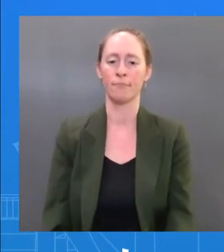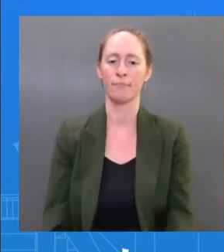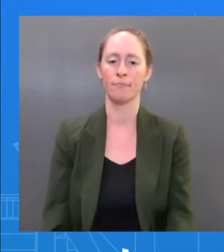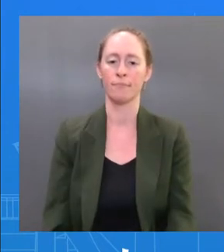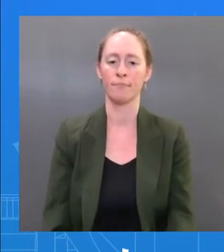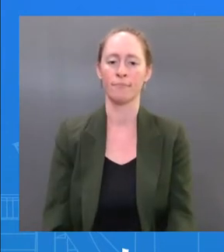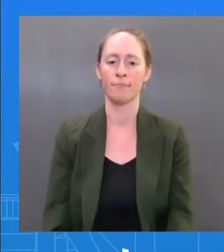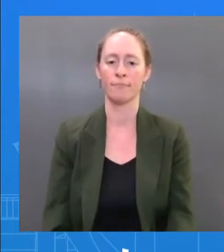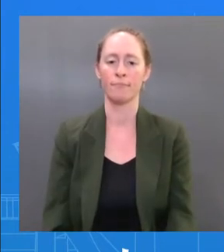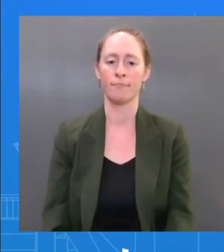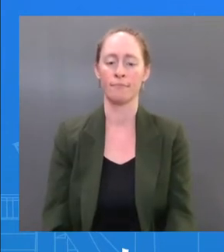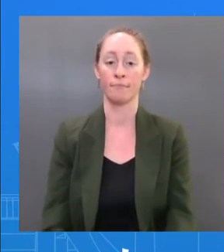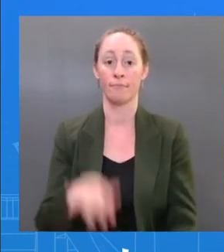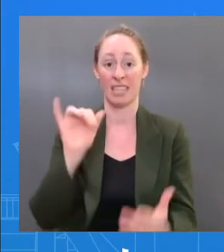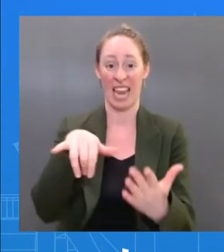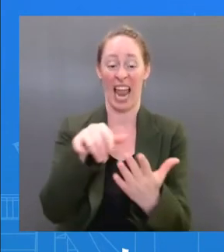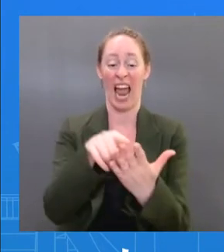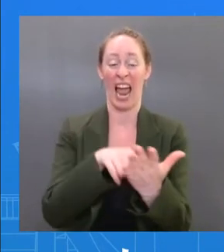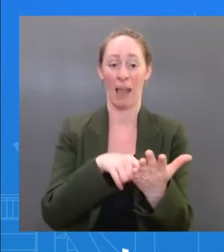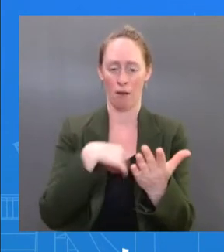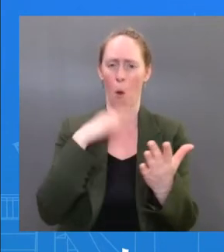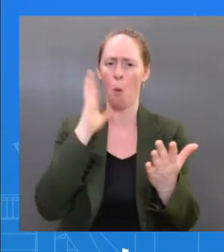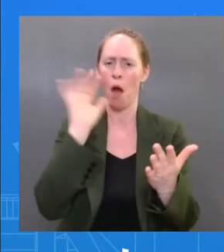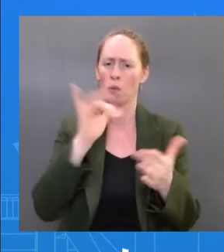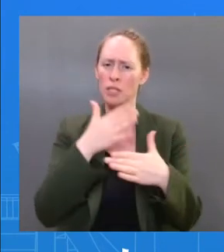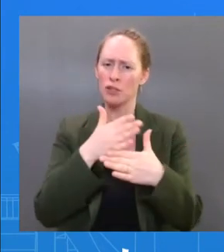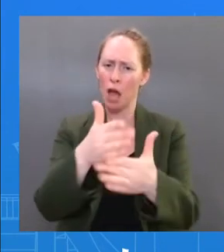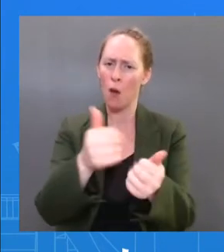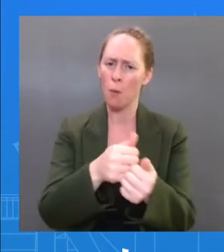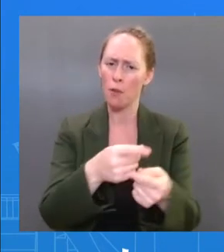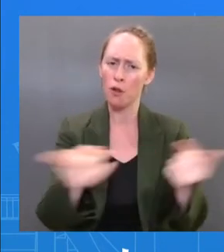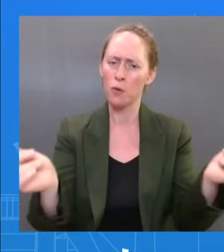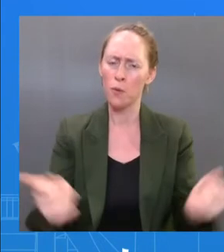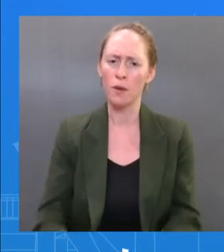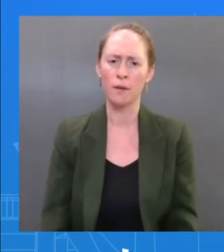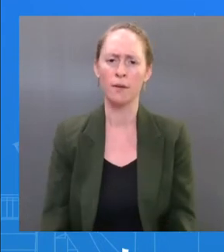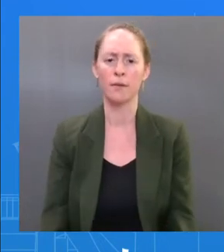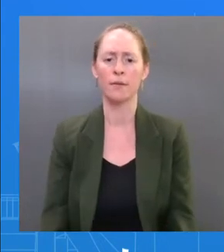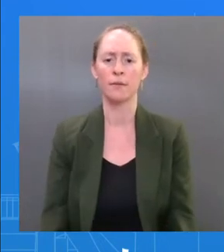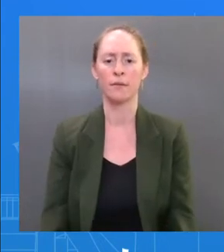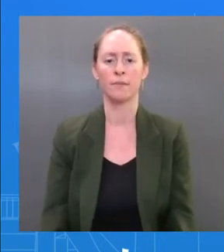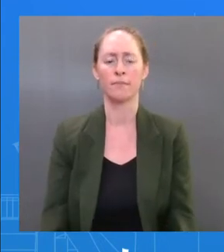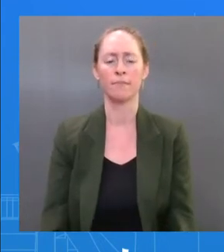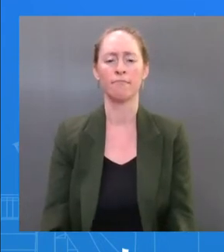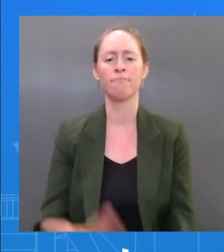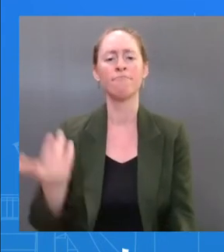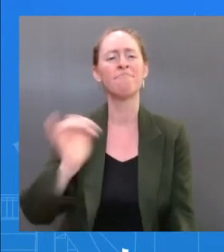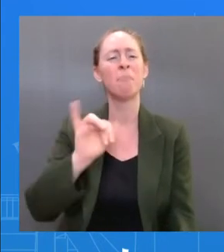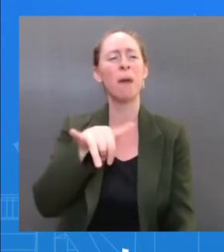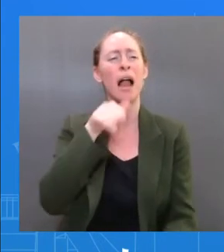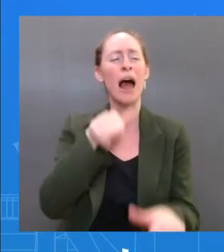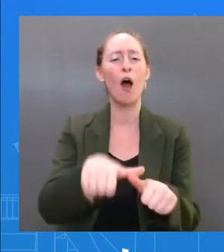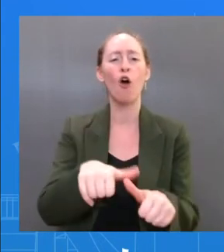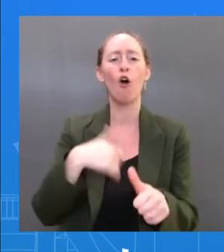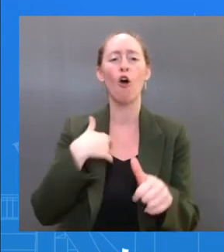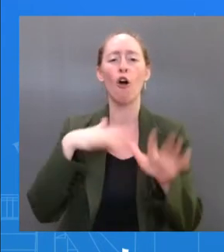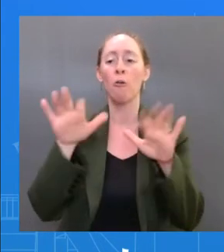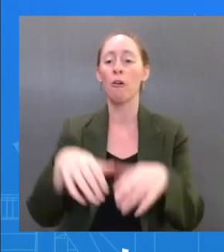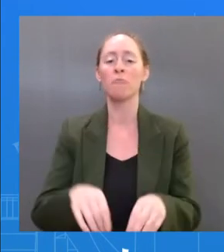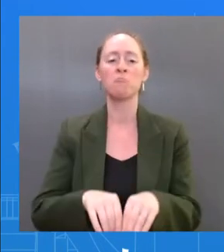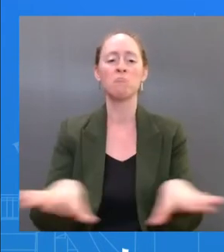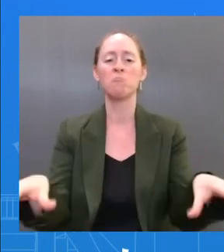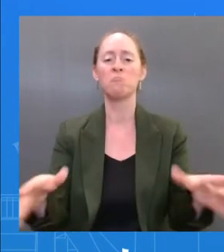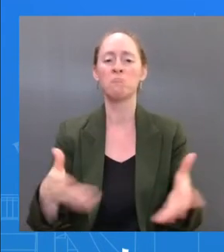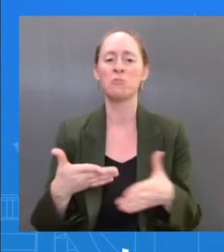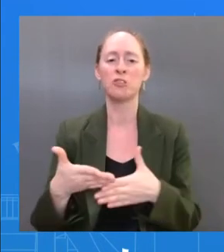going to give daily statements, just like we provided the letter — with transparency, the letter he provided to me, we made sure that you all saw, and we'll continue